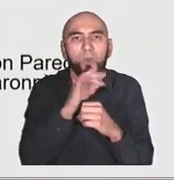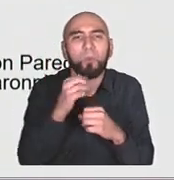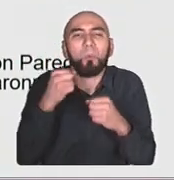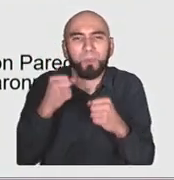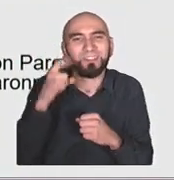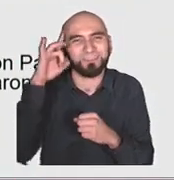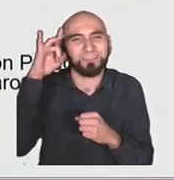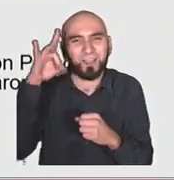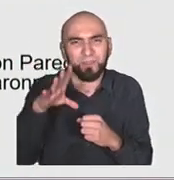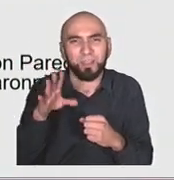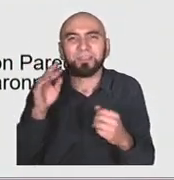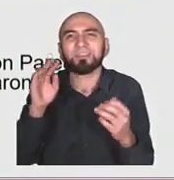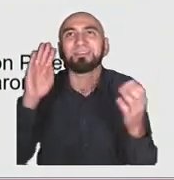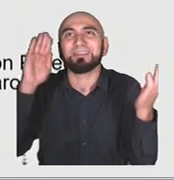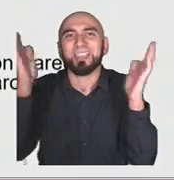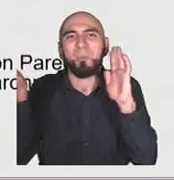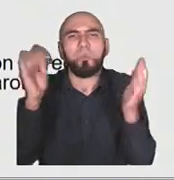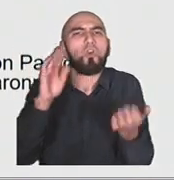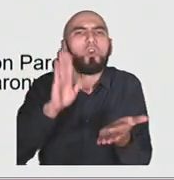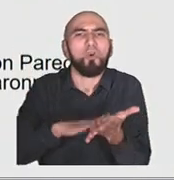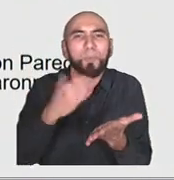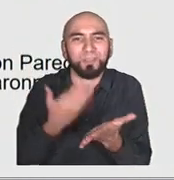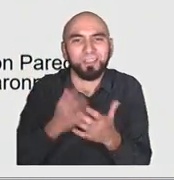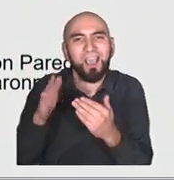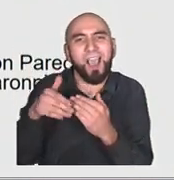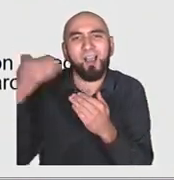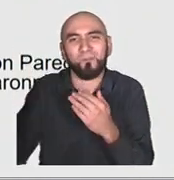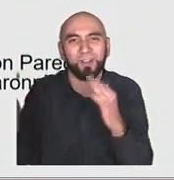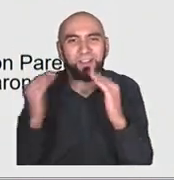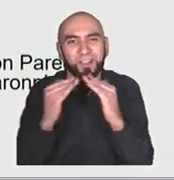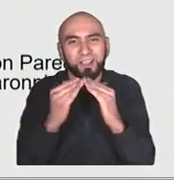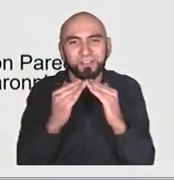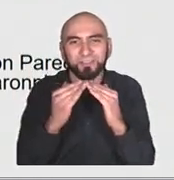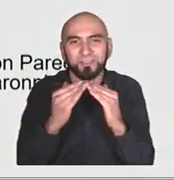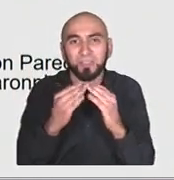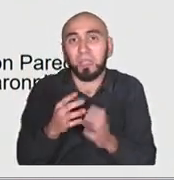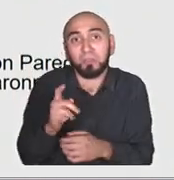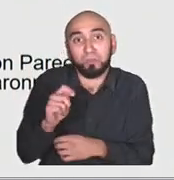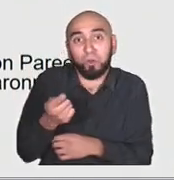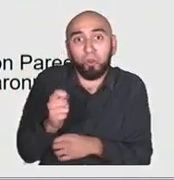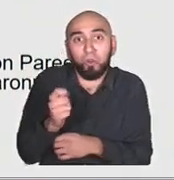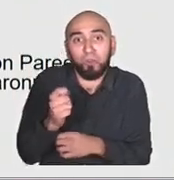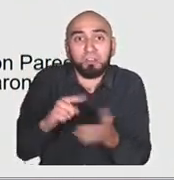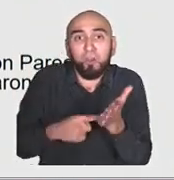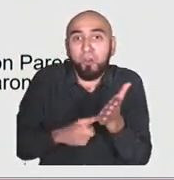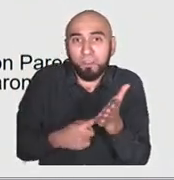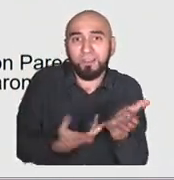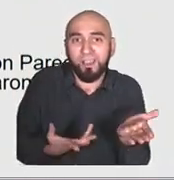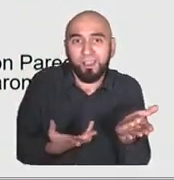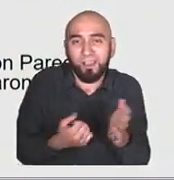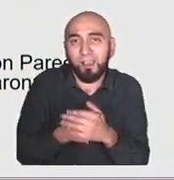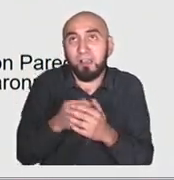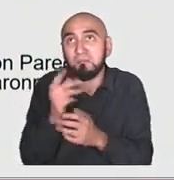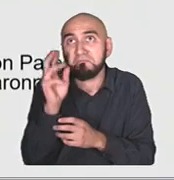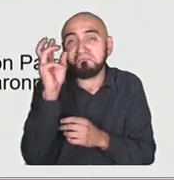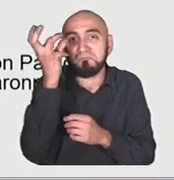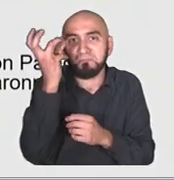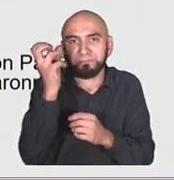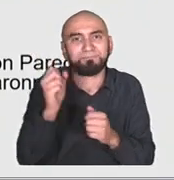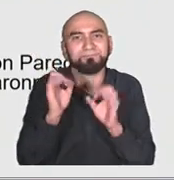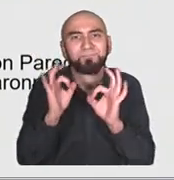Very least amount of tech, weather report. I walked into my kitchen this morning. The light was yellow. I knew it would be sunny.